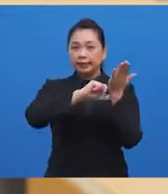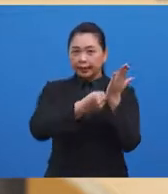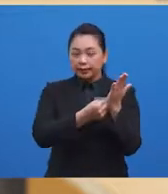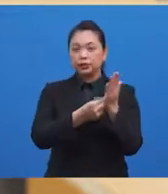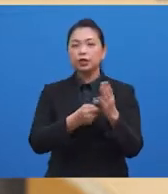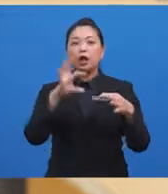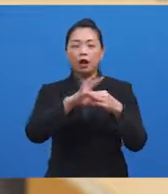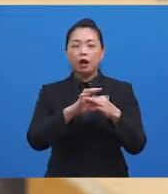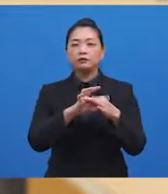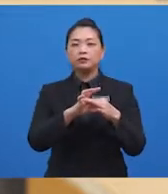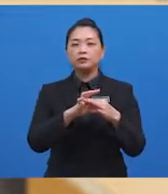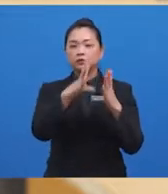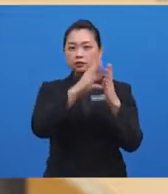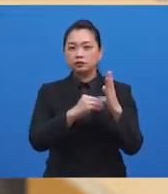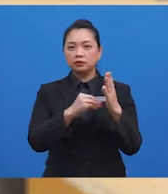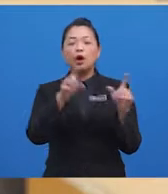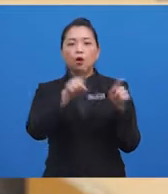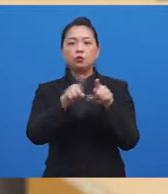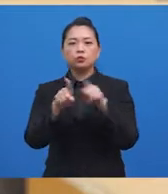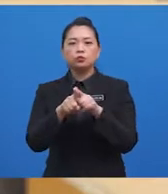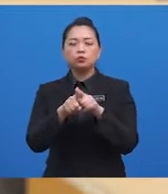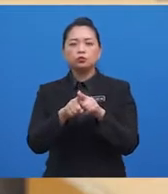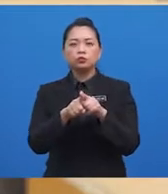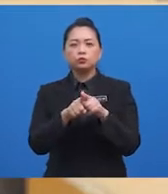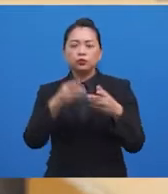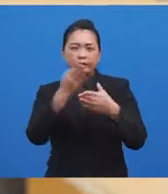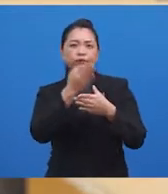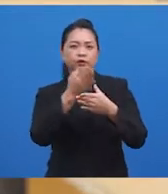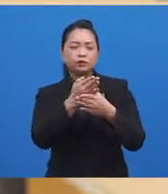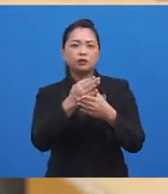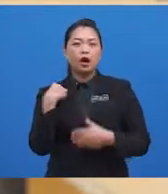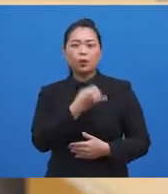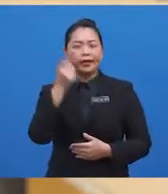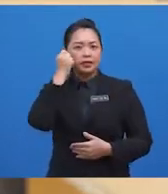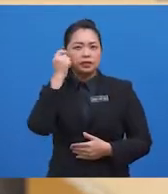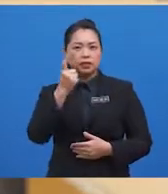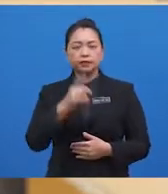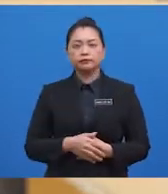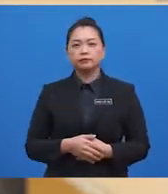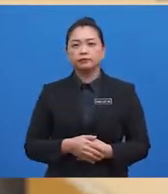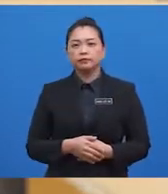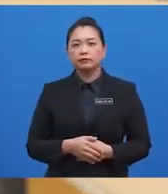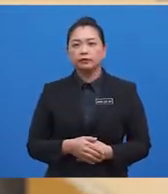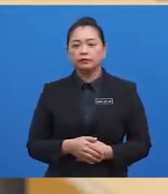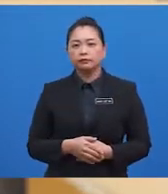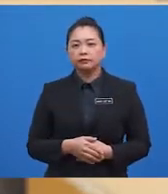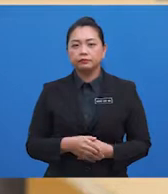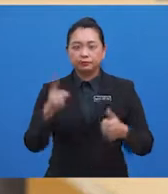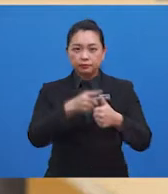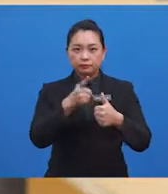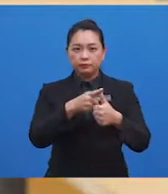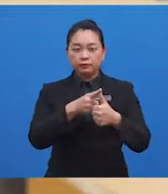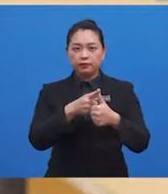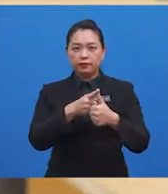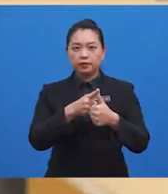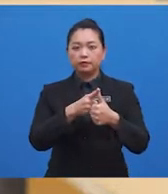also influences our understanding of them. The first text is a first-person narrative. Due to the purpose of